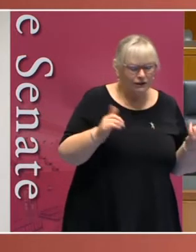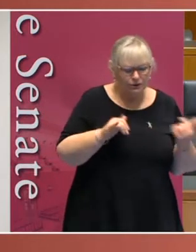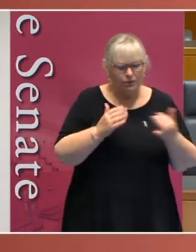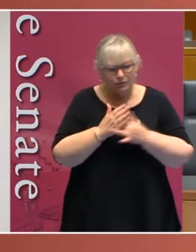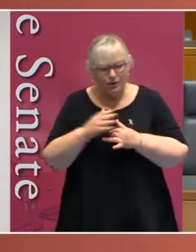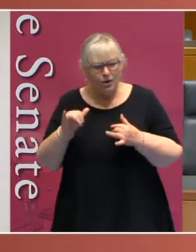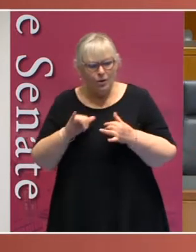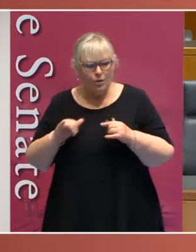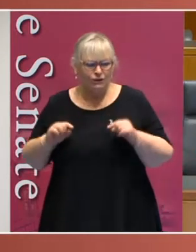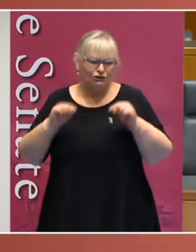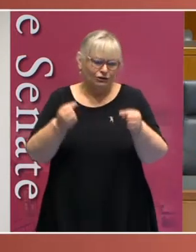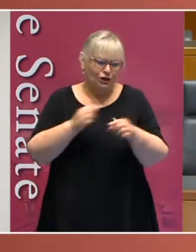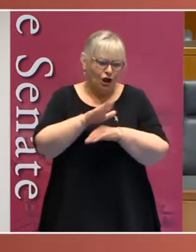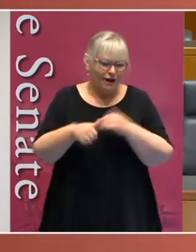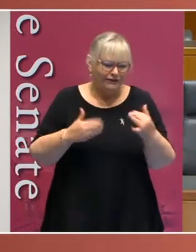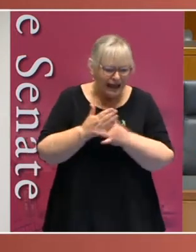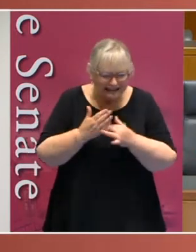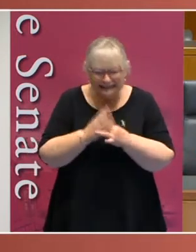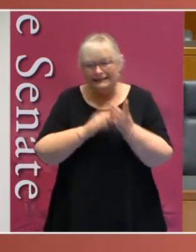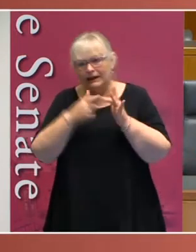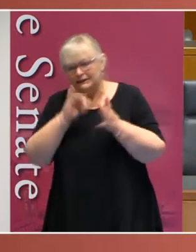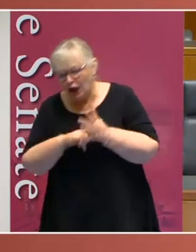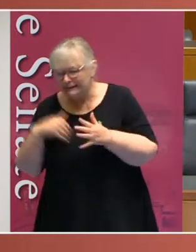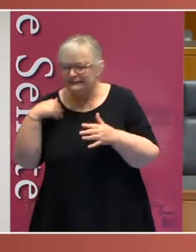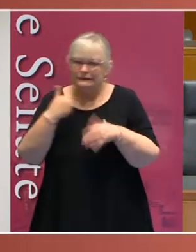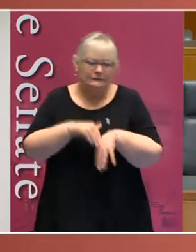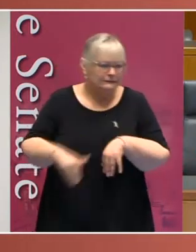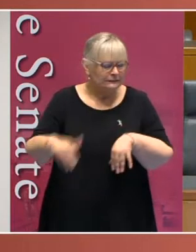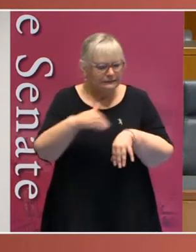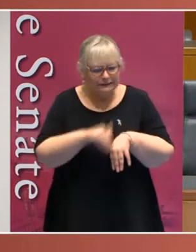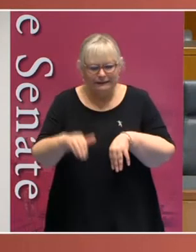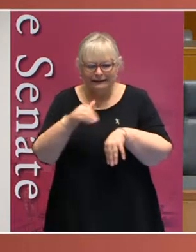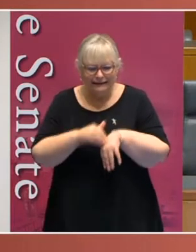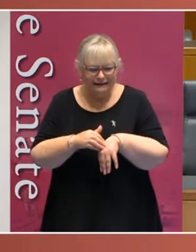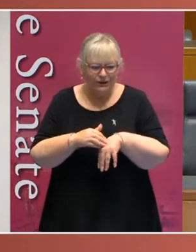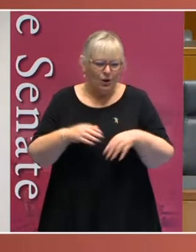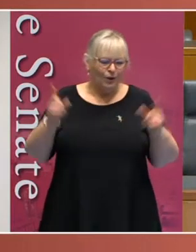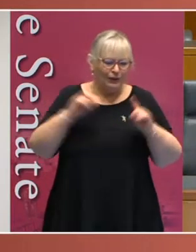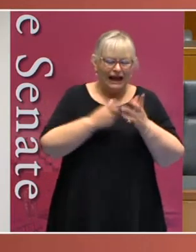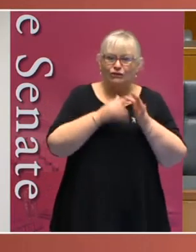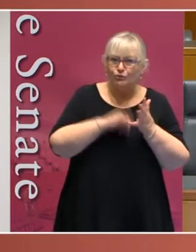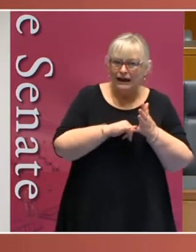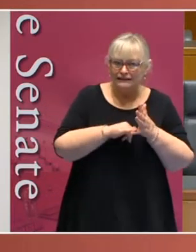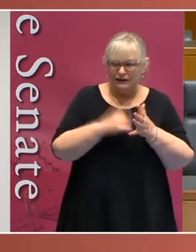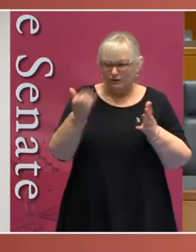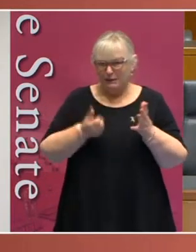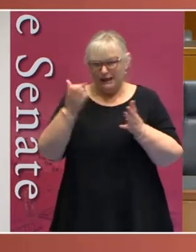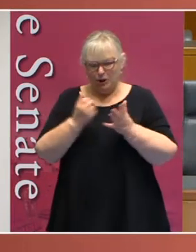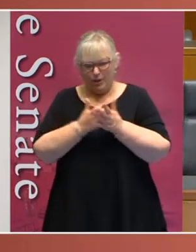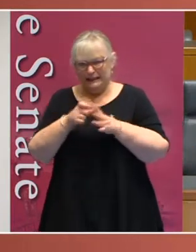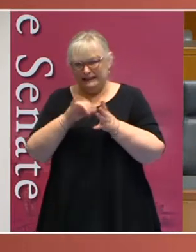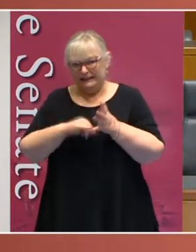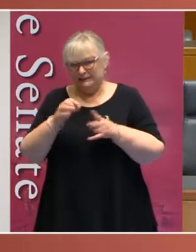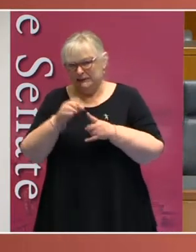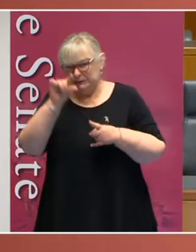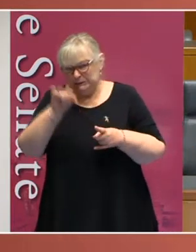or challenges over accessing the NDIS, or struggling to get by on the current rates of payments like the DSP,